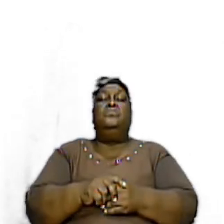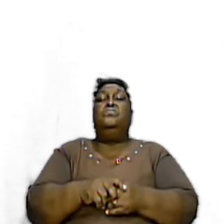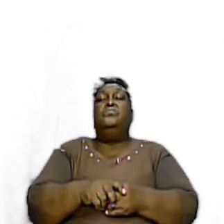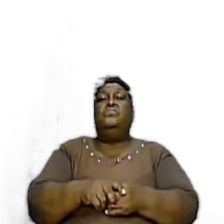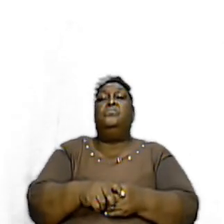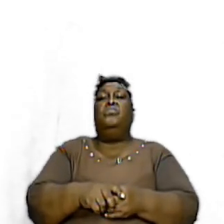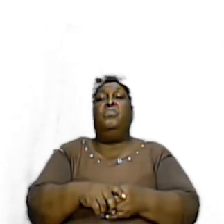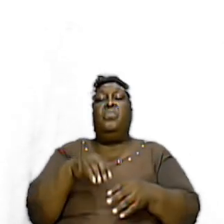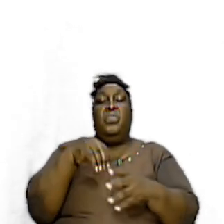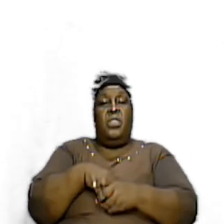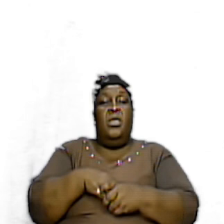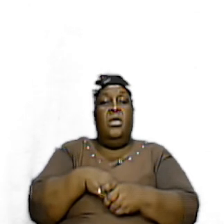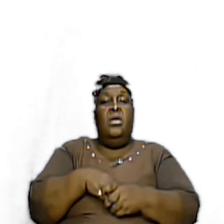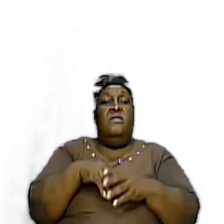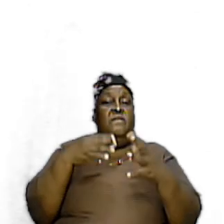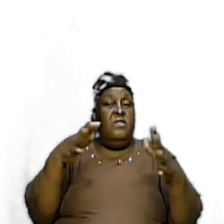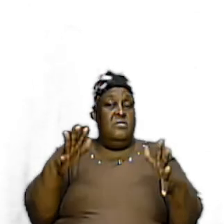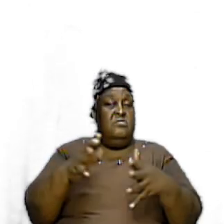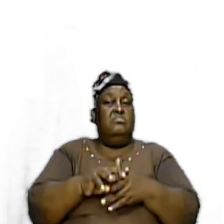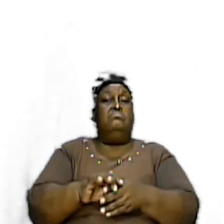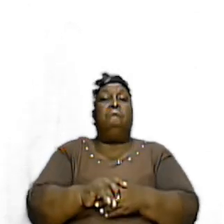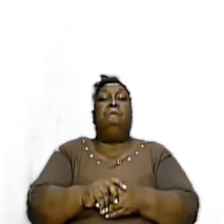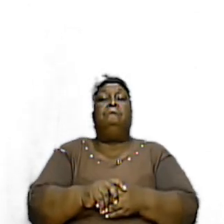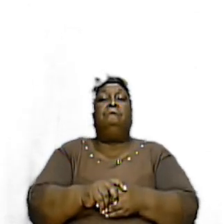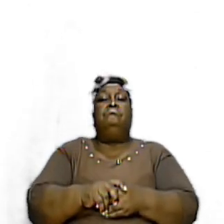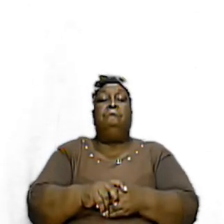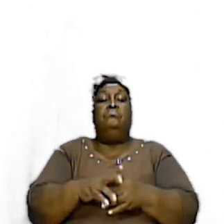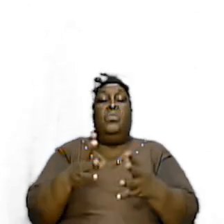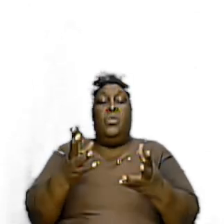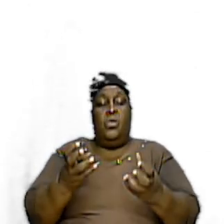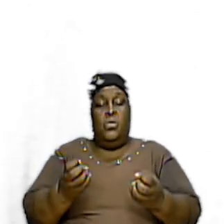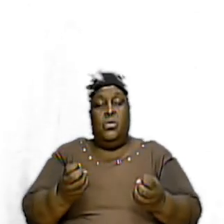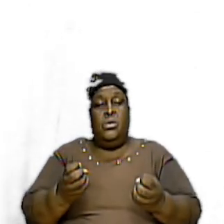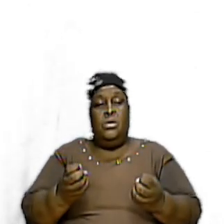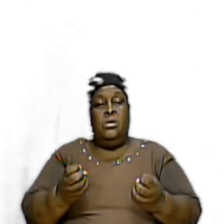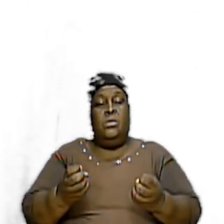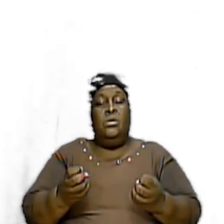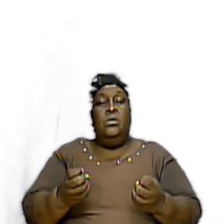But In Closing I Want To